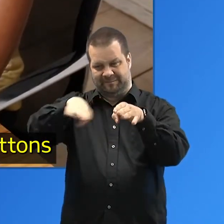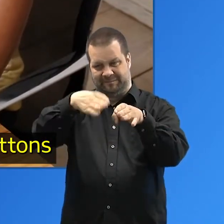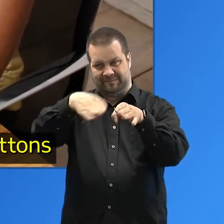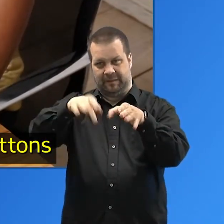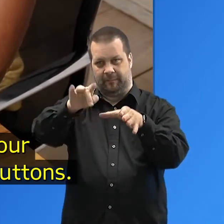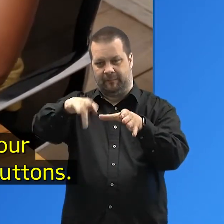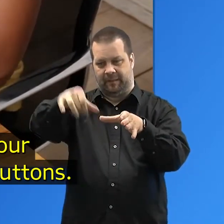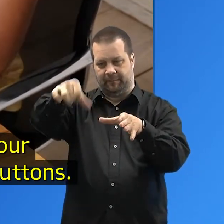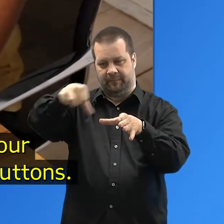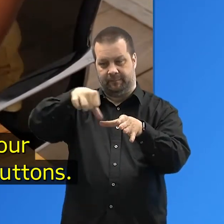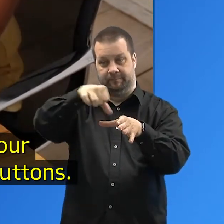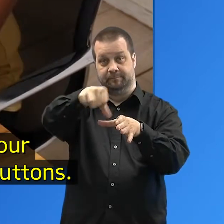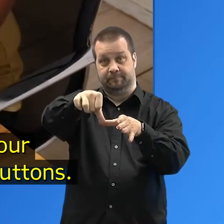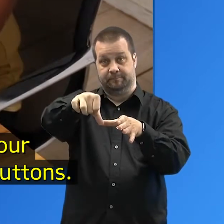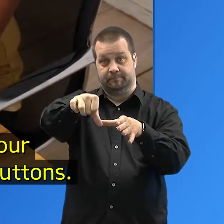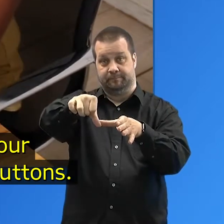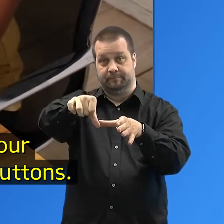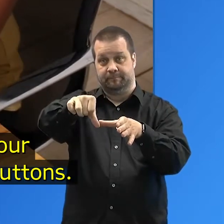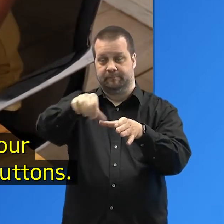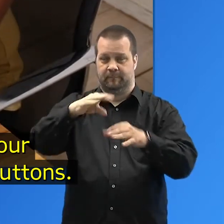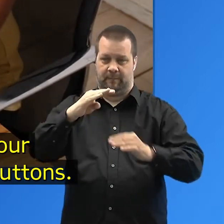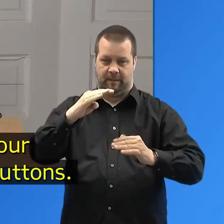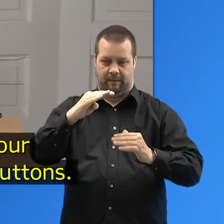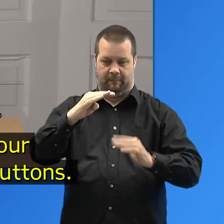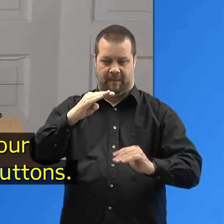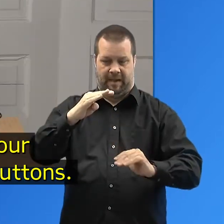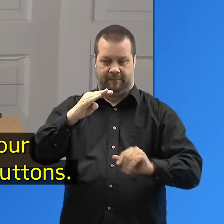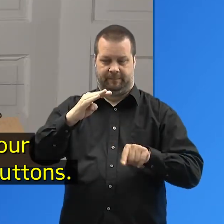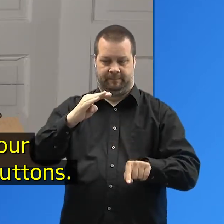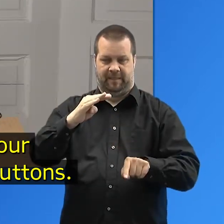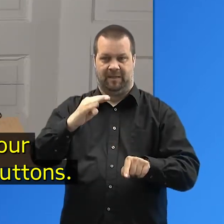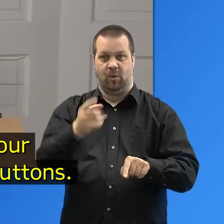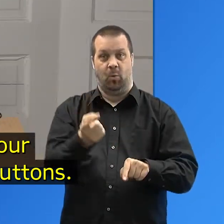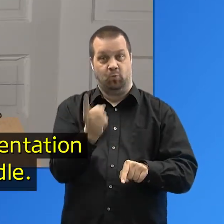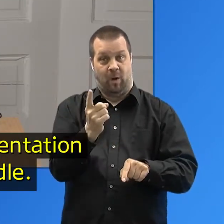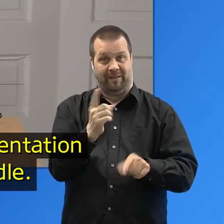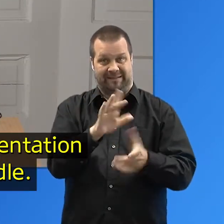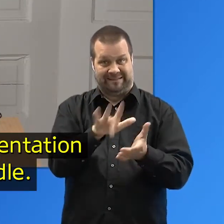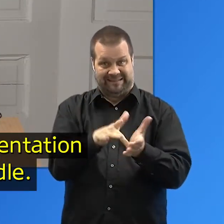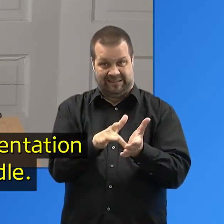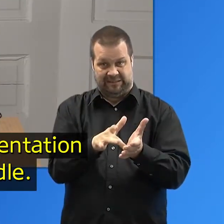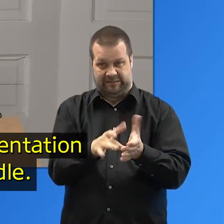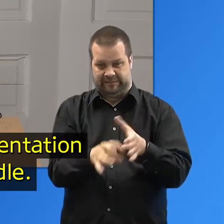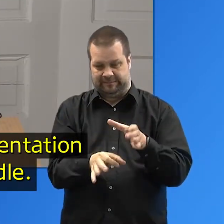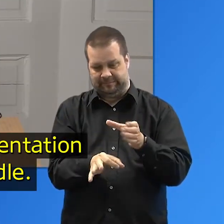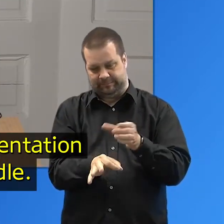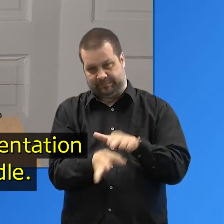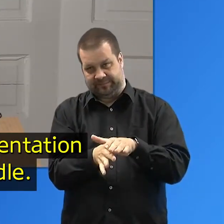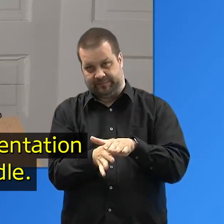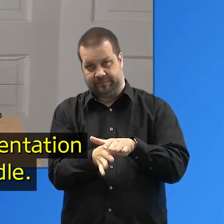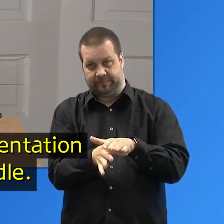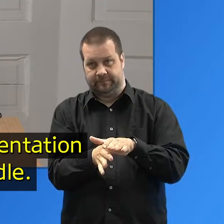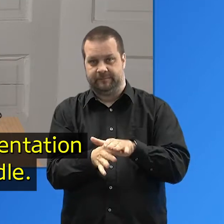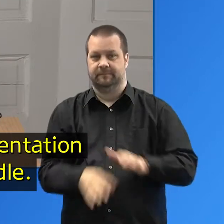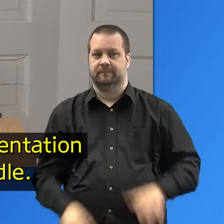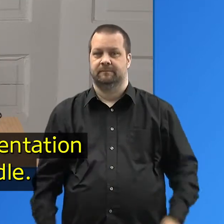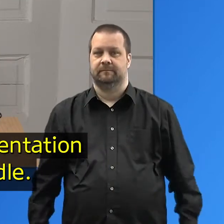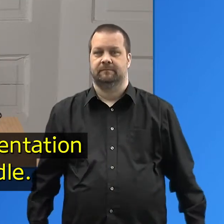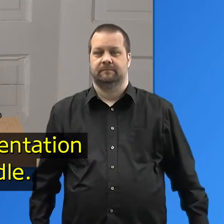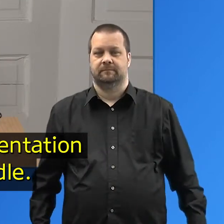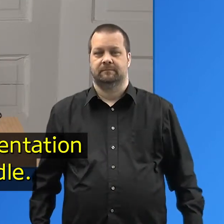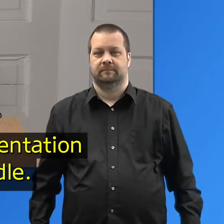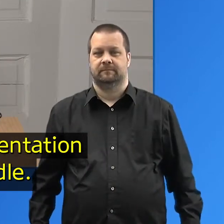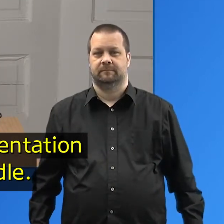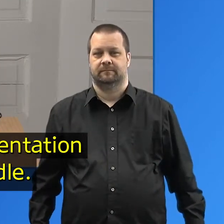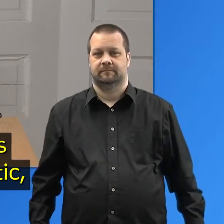each side. The top will have four indentations that are buttons. The bottom has one indentation directly